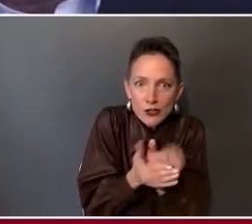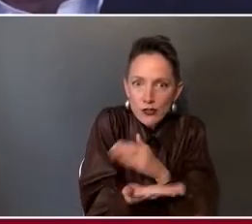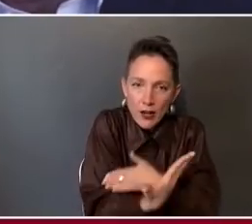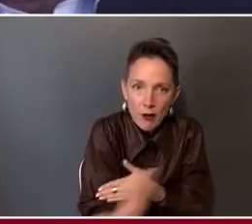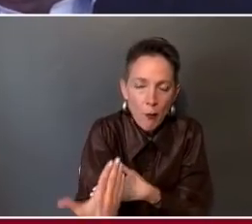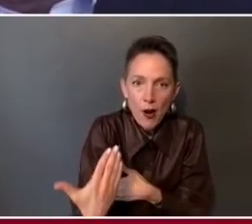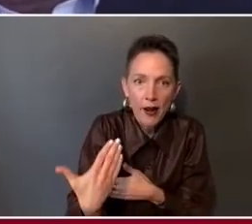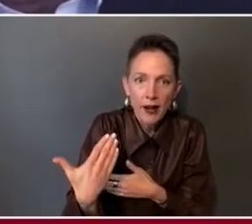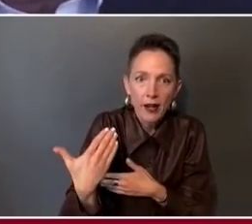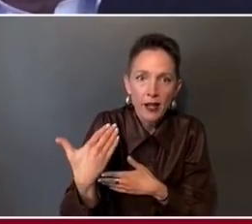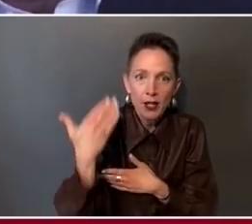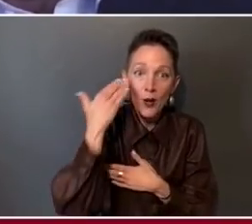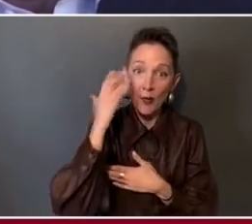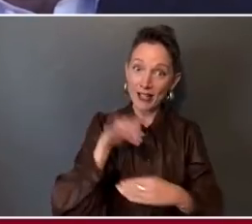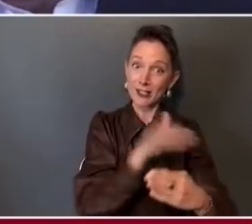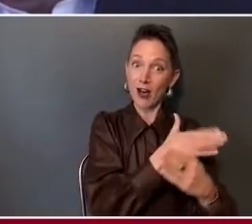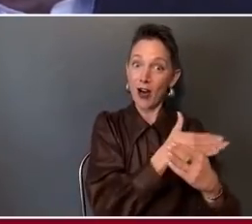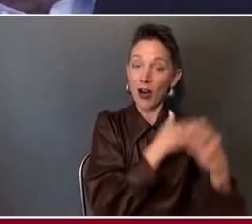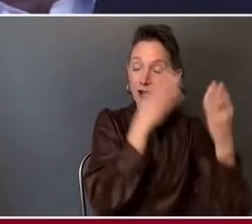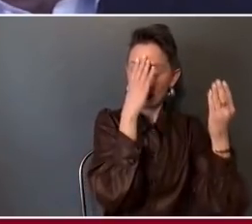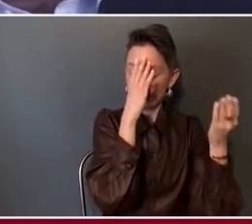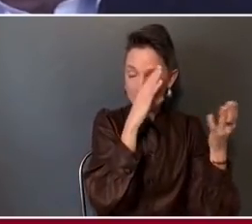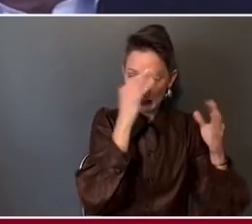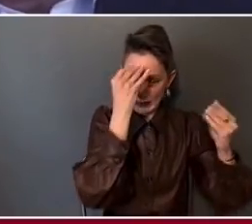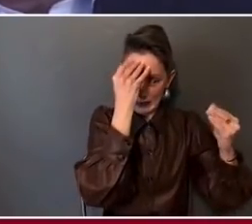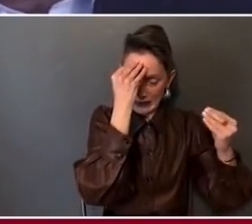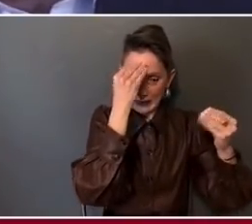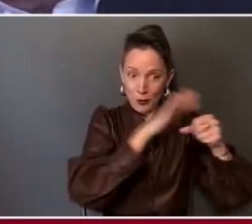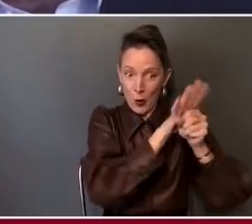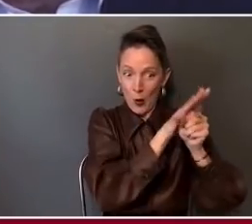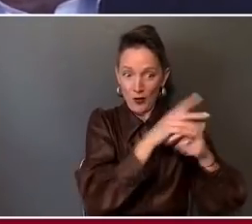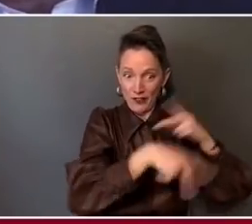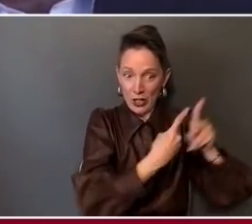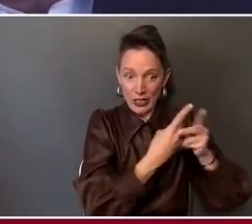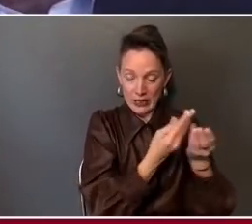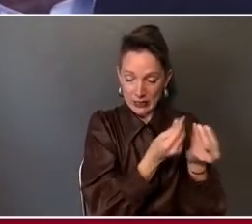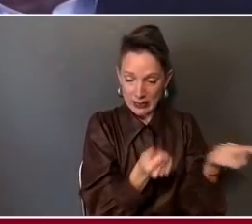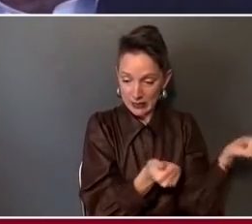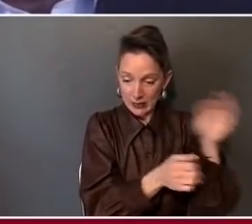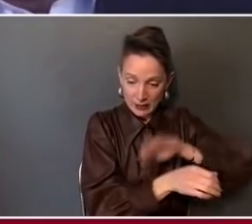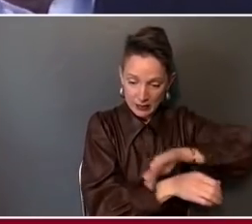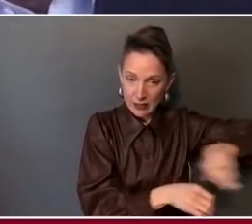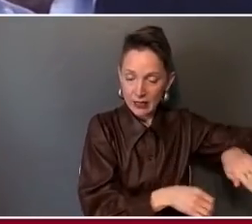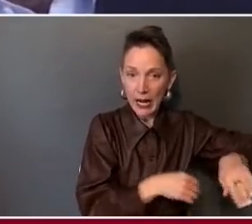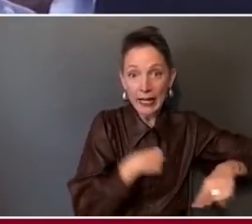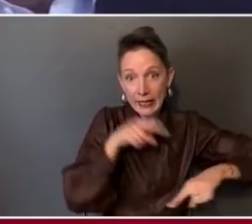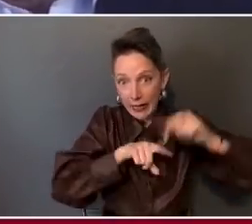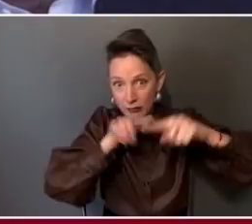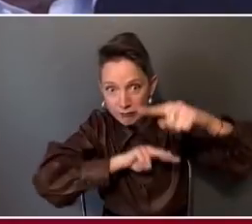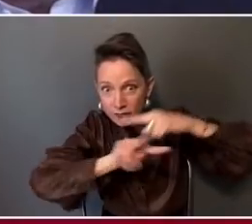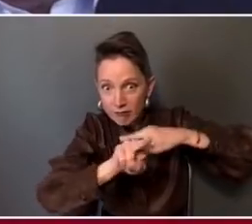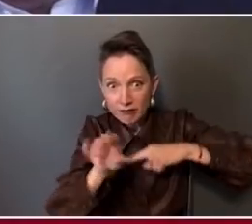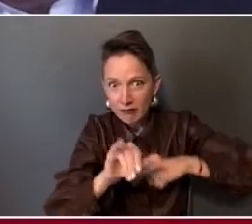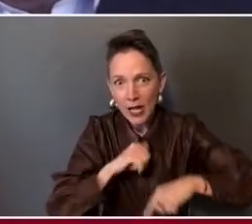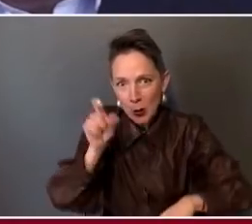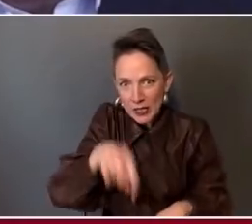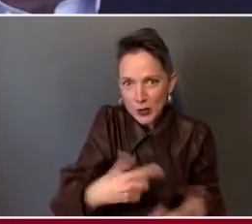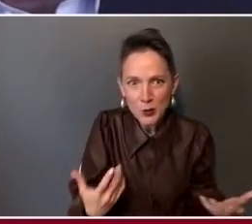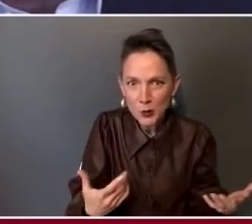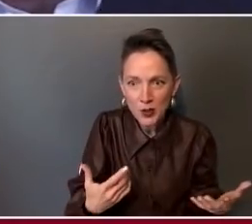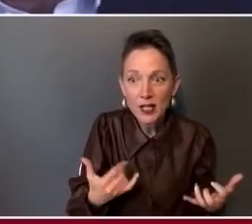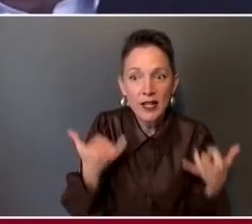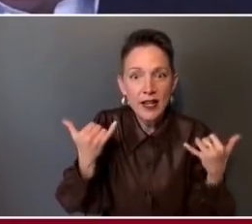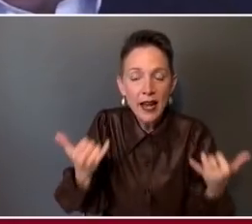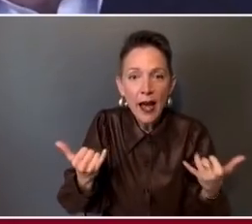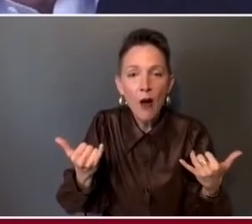get that humming out of my head and then I scrape the five inches of mud off my crystal ball to understand that today I'm doing